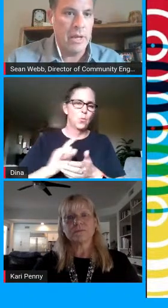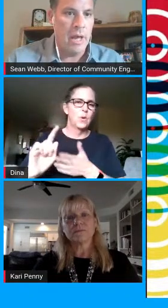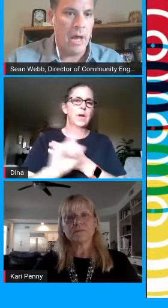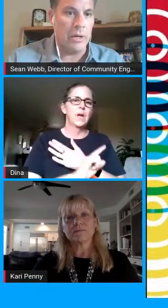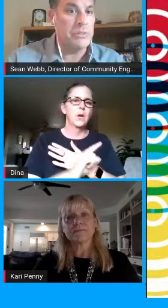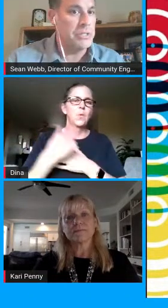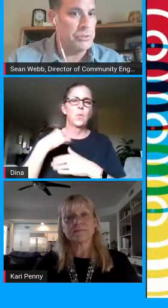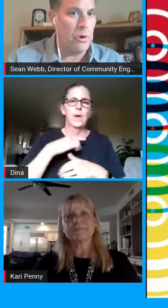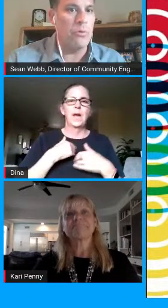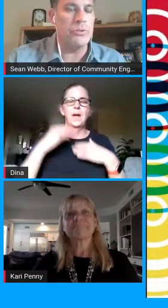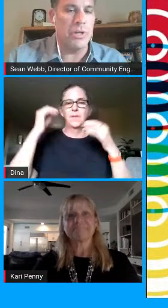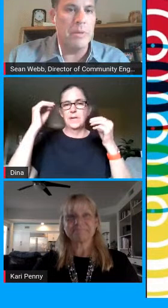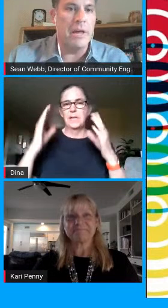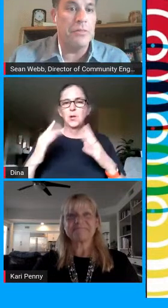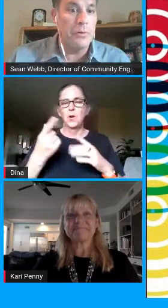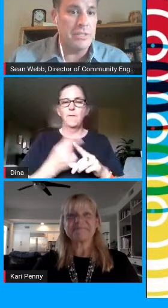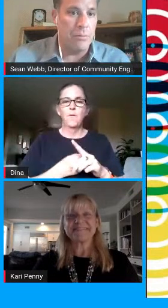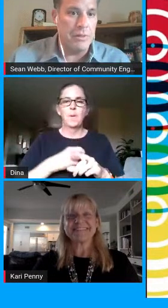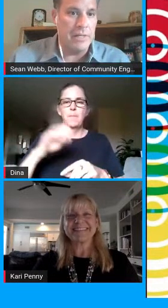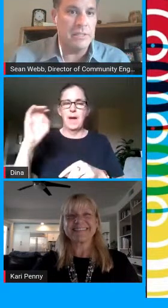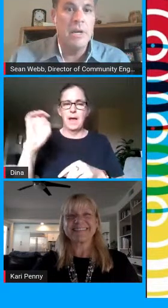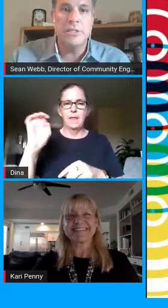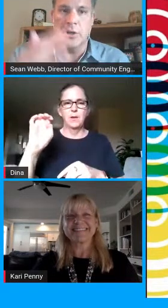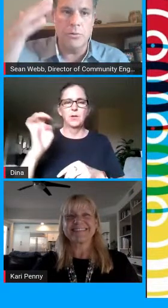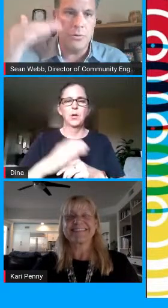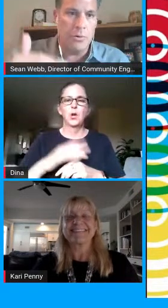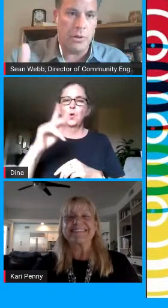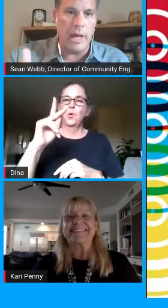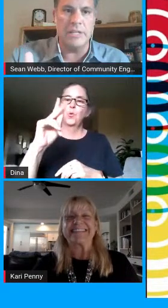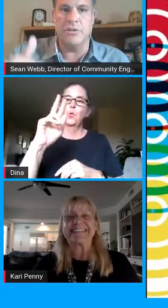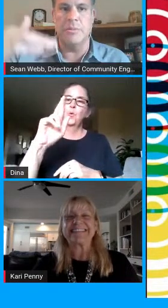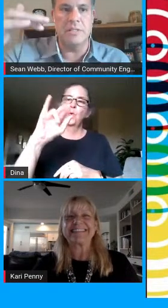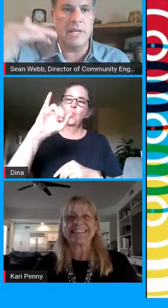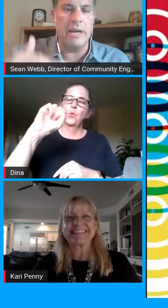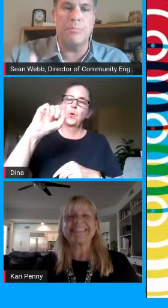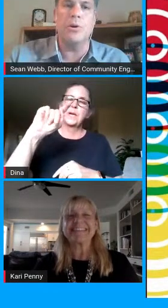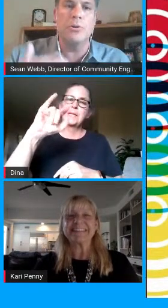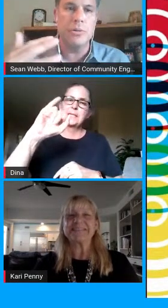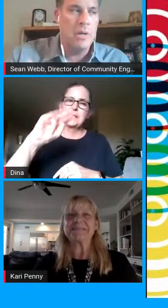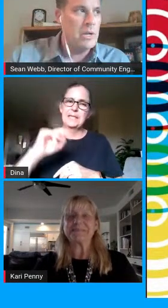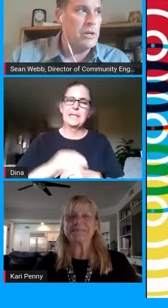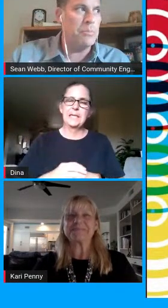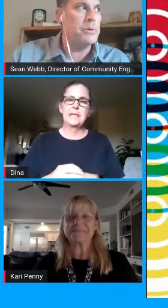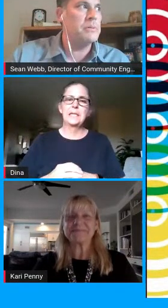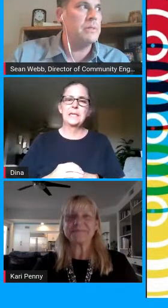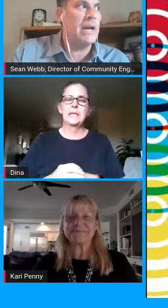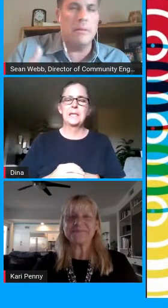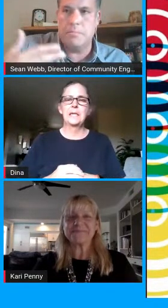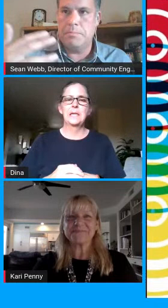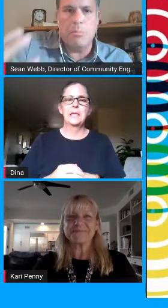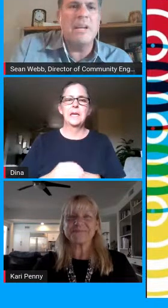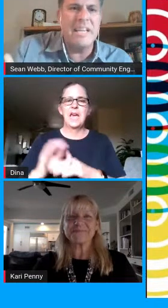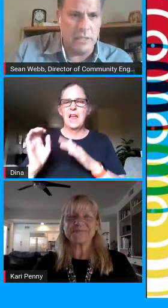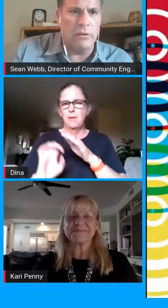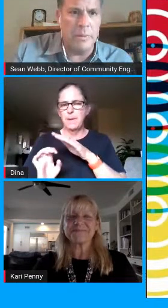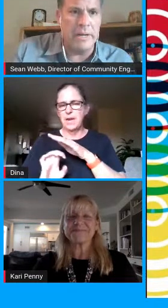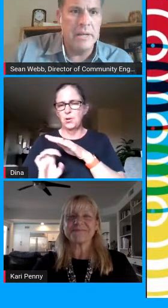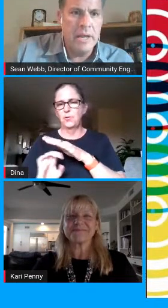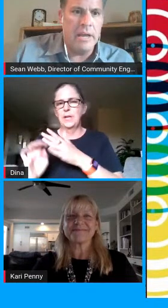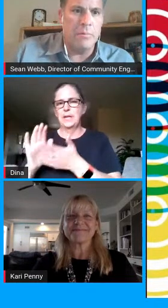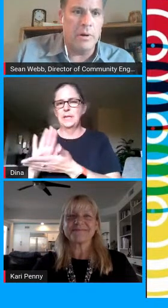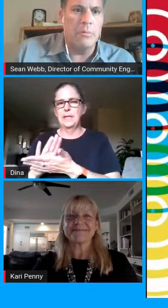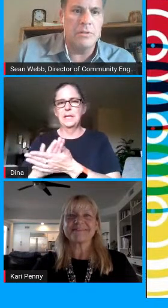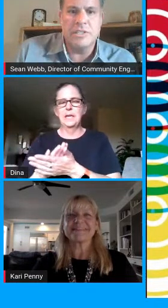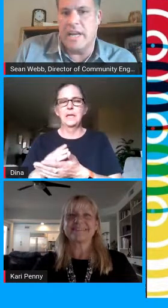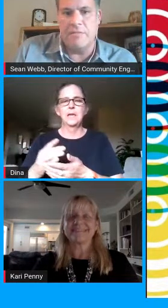elementary uh christie jeroux who's going to be on thursday with us to go through her classroom and kind of put her you know put kind of people at ease a little